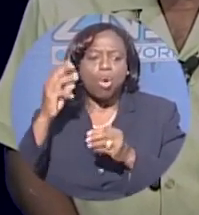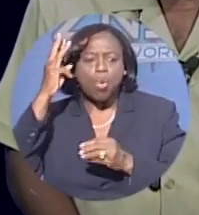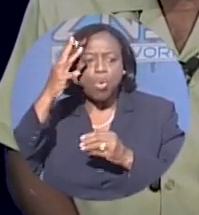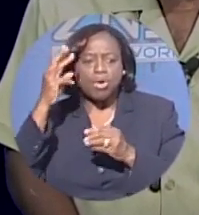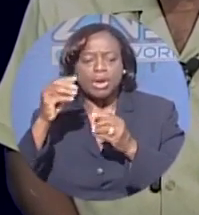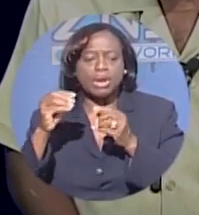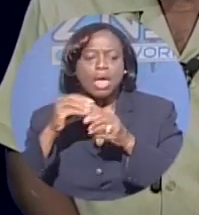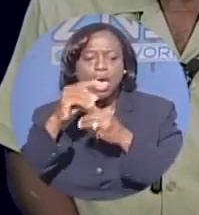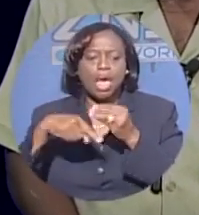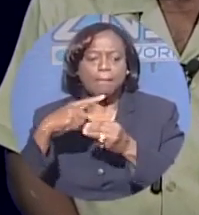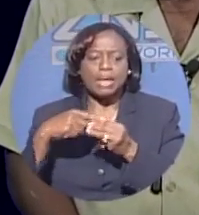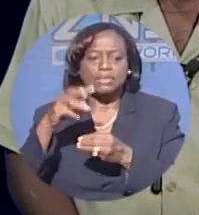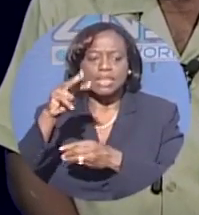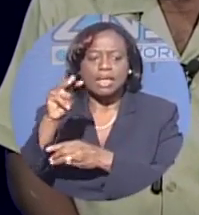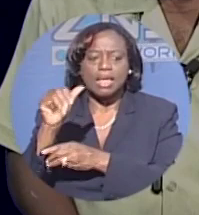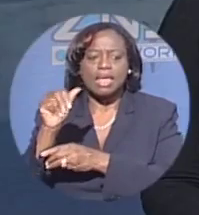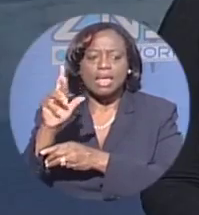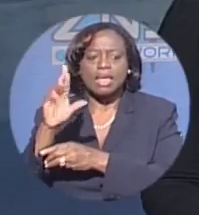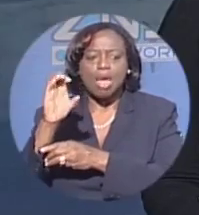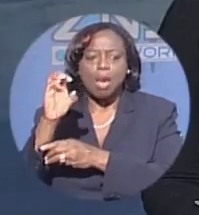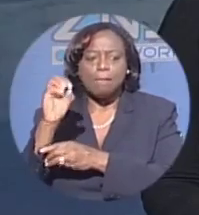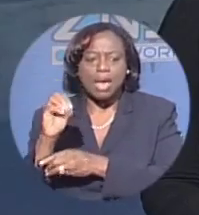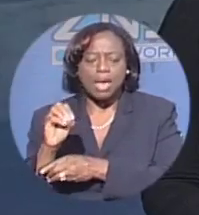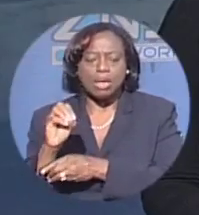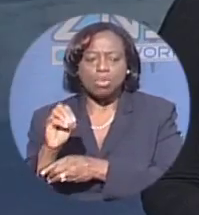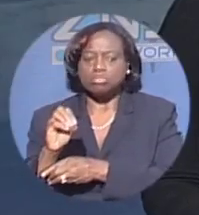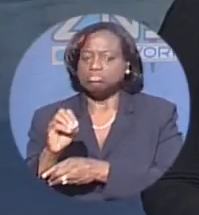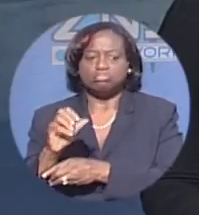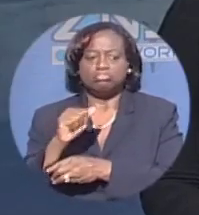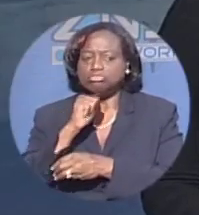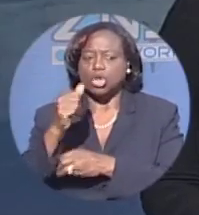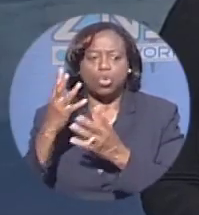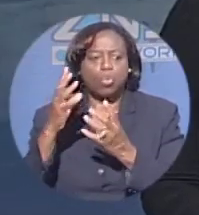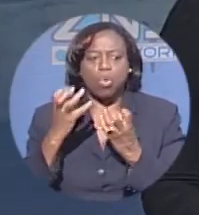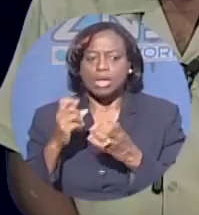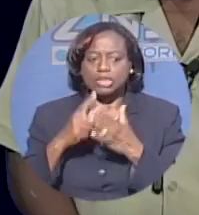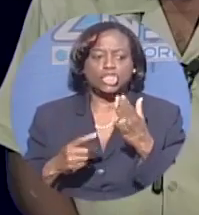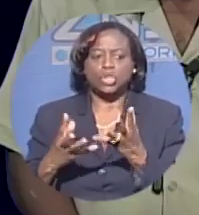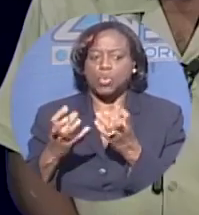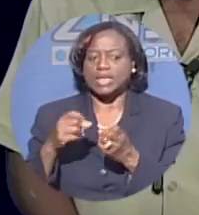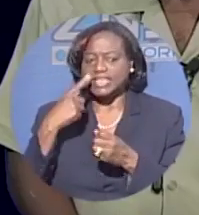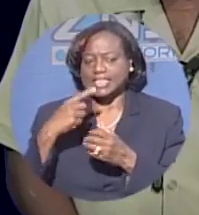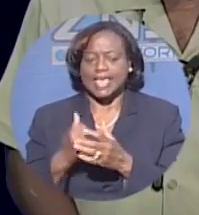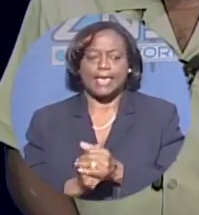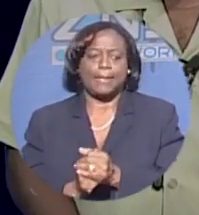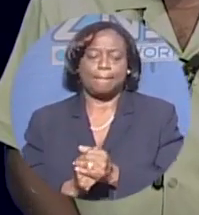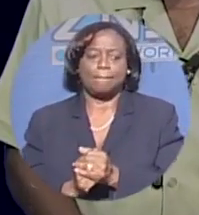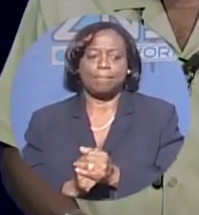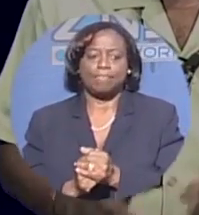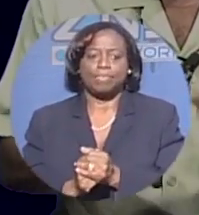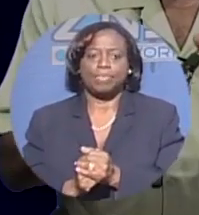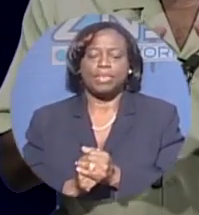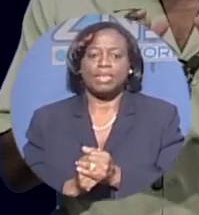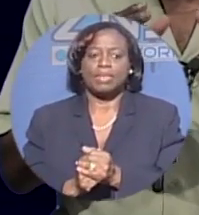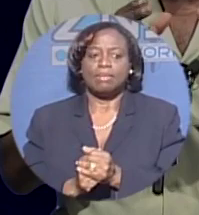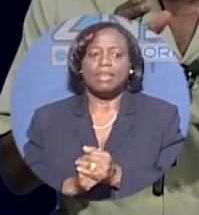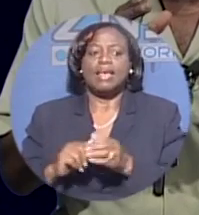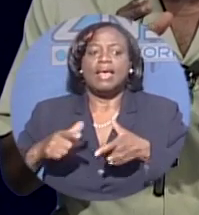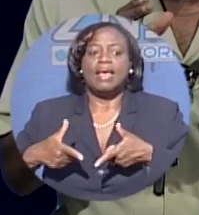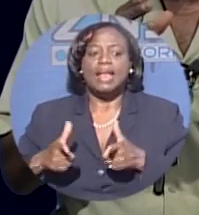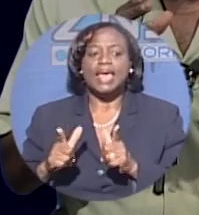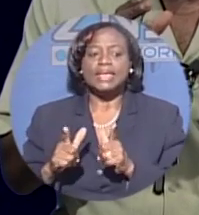really meant to say. And one final comment. I'll just give you an opportunity, like 15 seconds. Well, let's